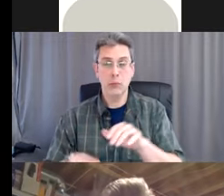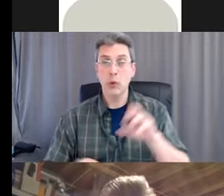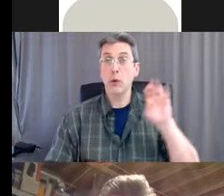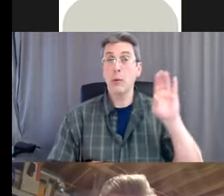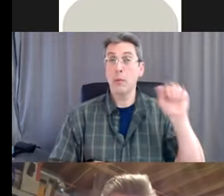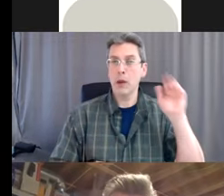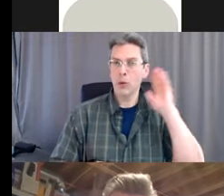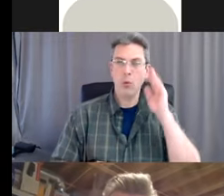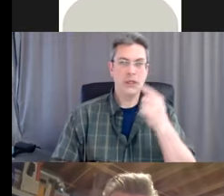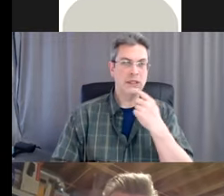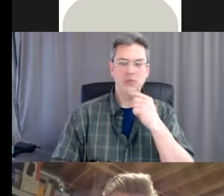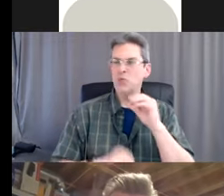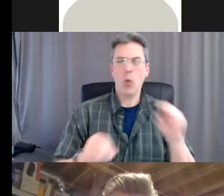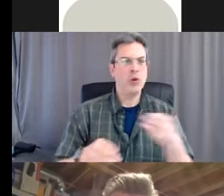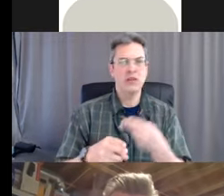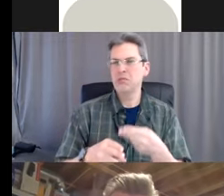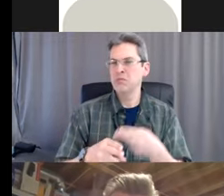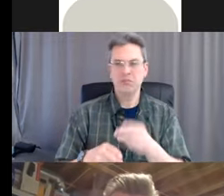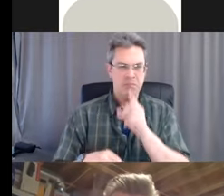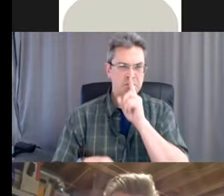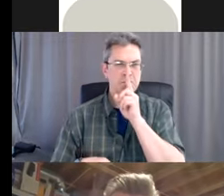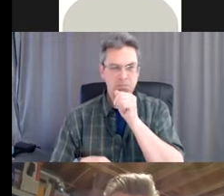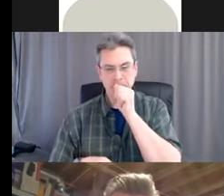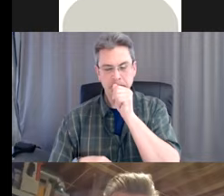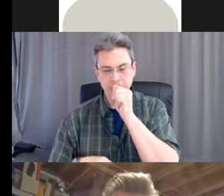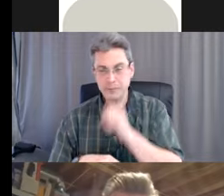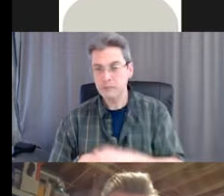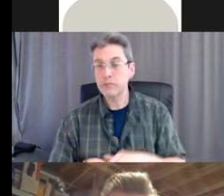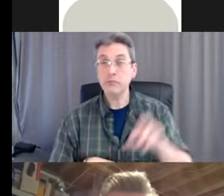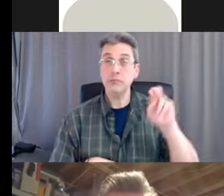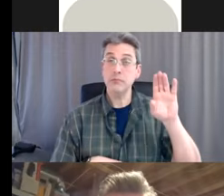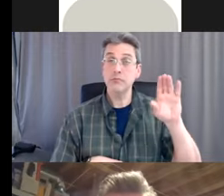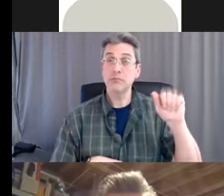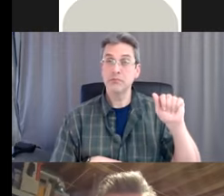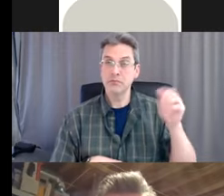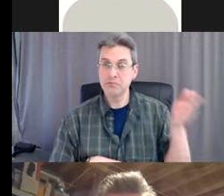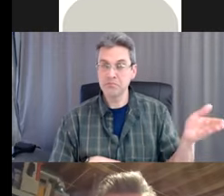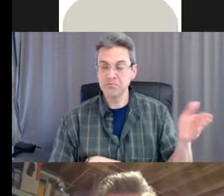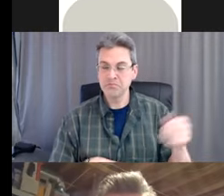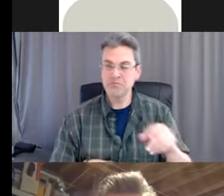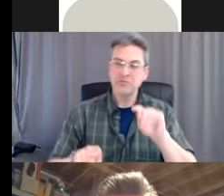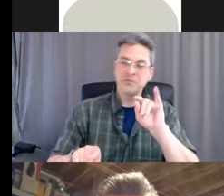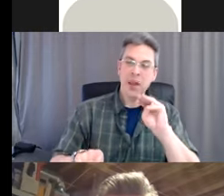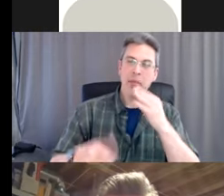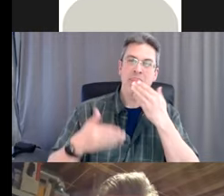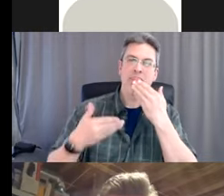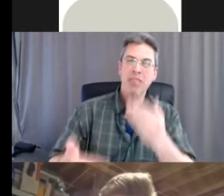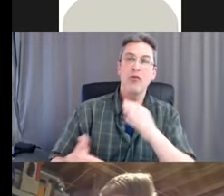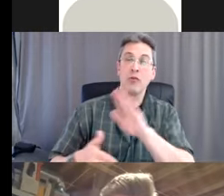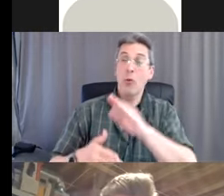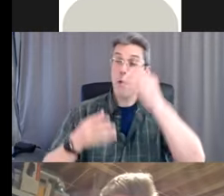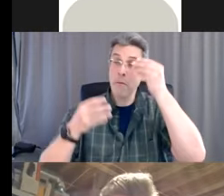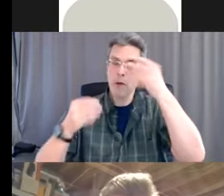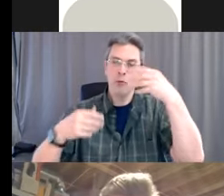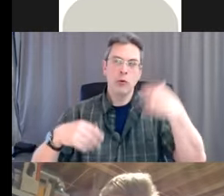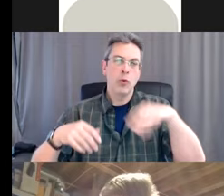Great. Thank you so much, Tim, for all of that wonderful information. We have a few questions that have come through the chat